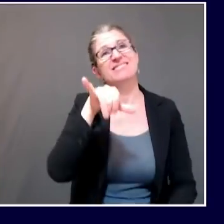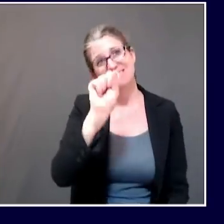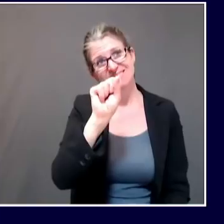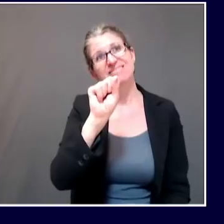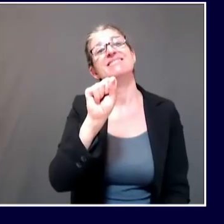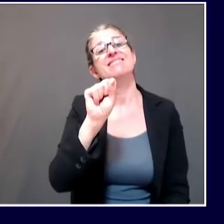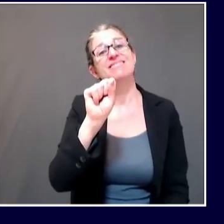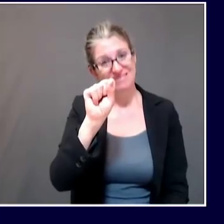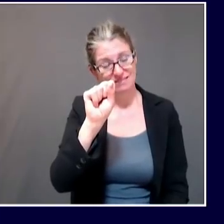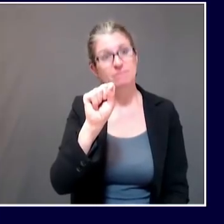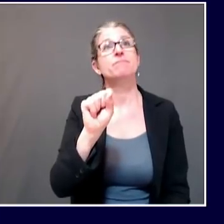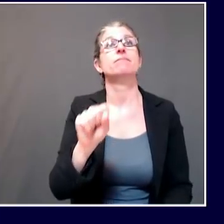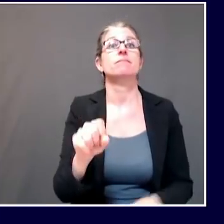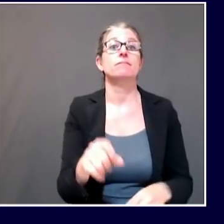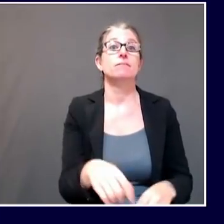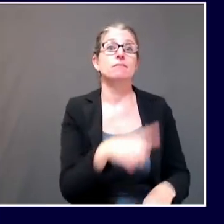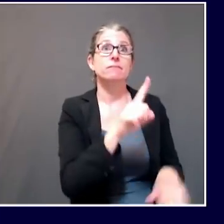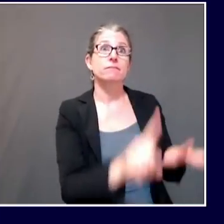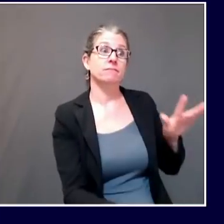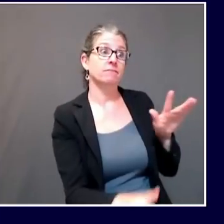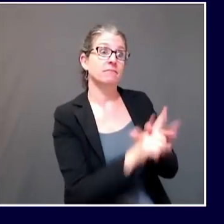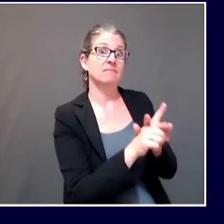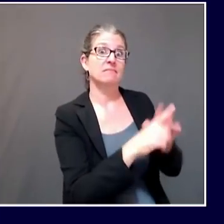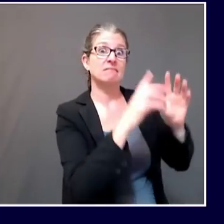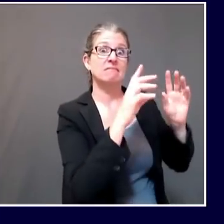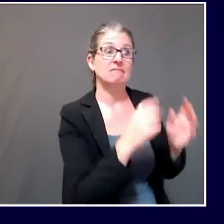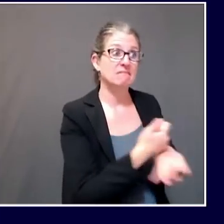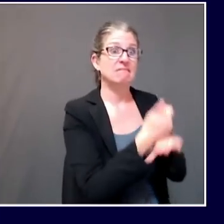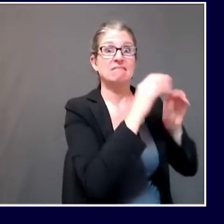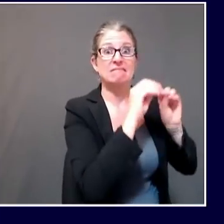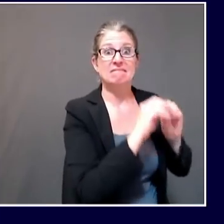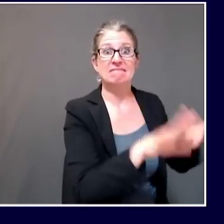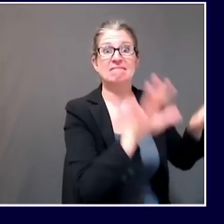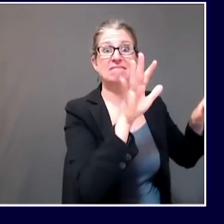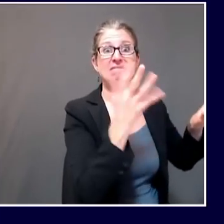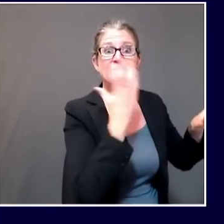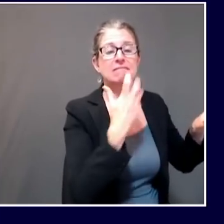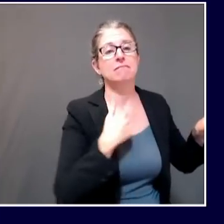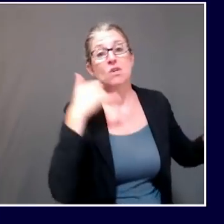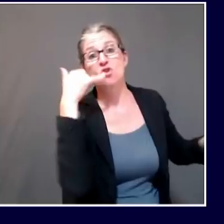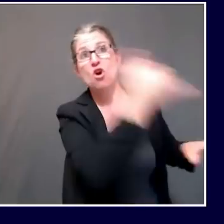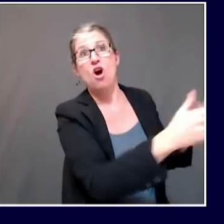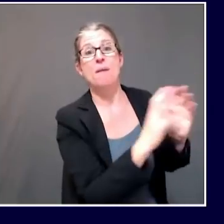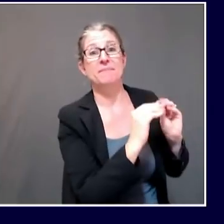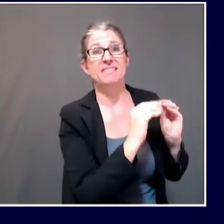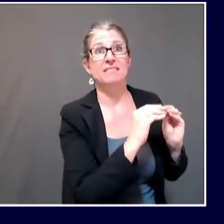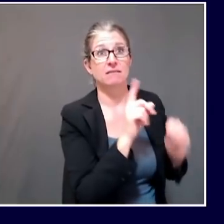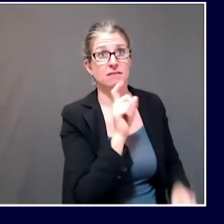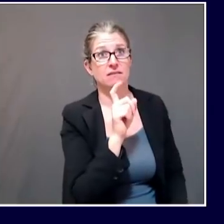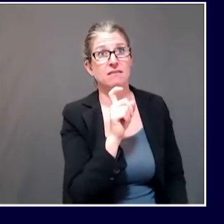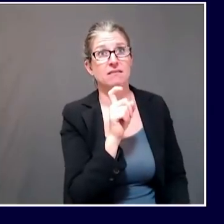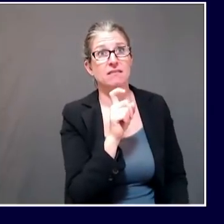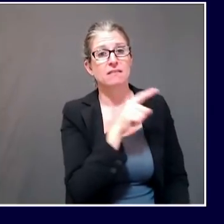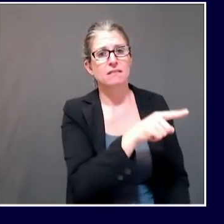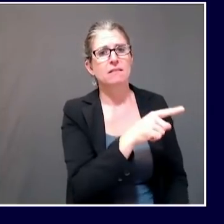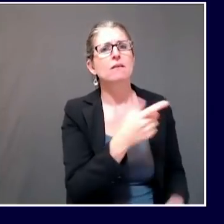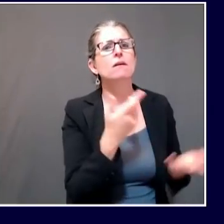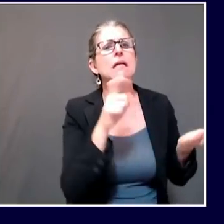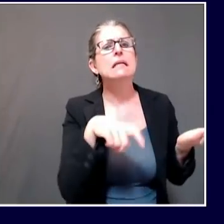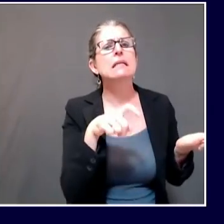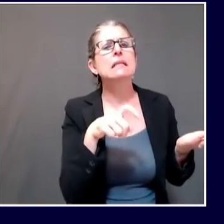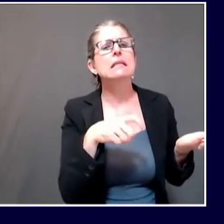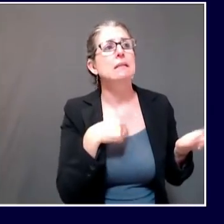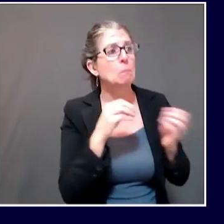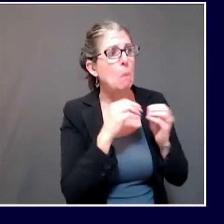that's having an outbreak, pretty much question number one is, what resources do you need that we can help provide to you?